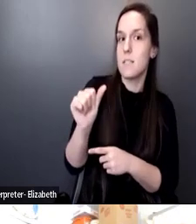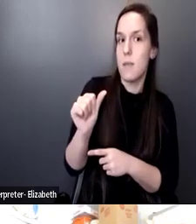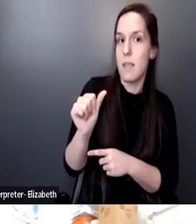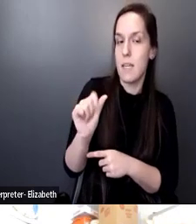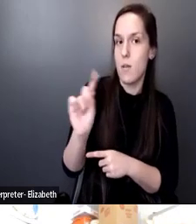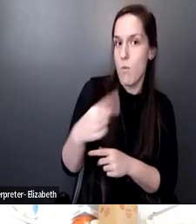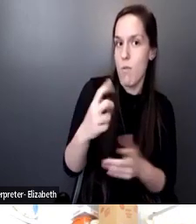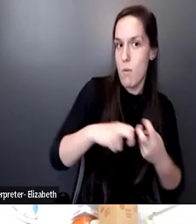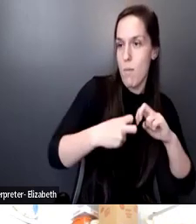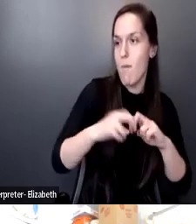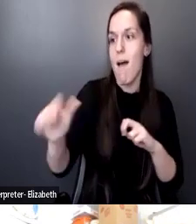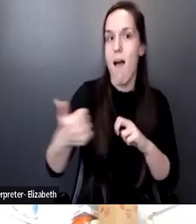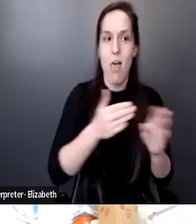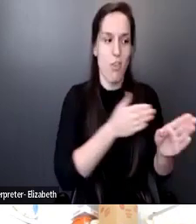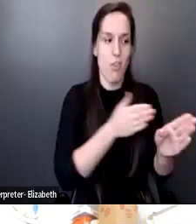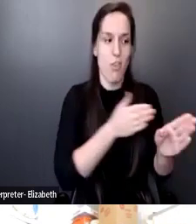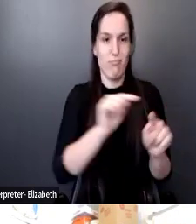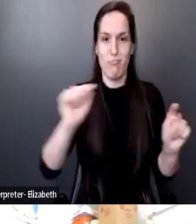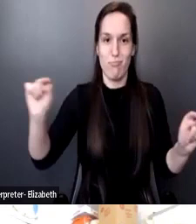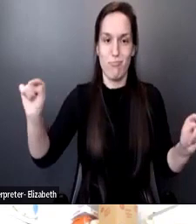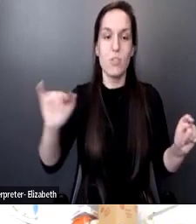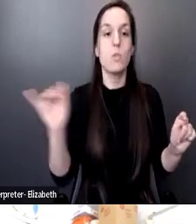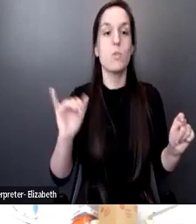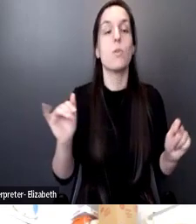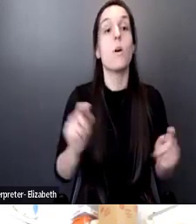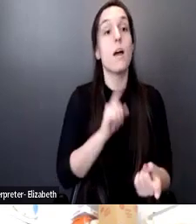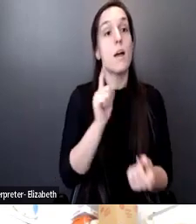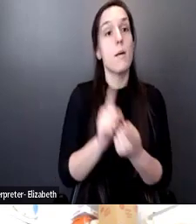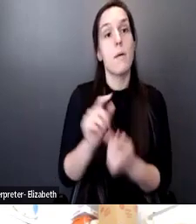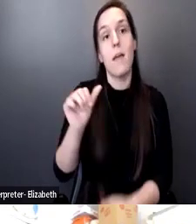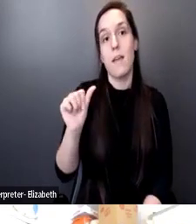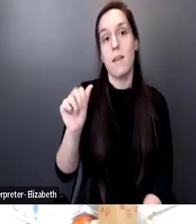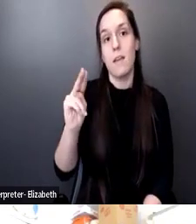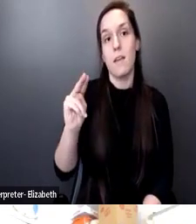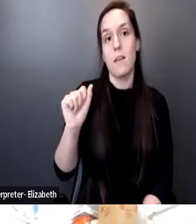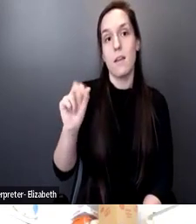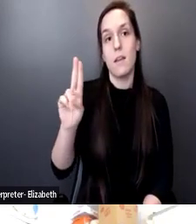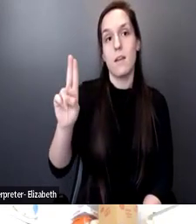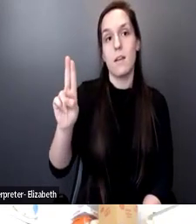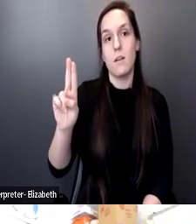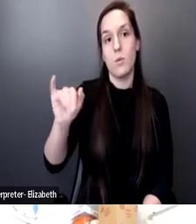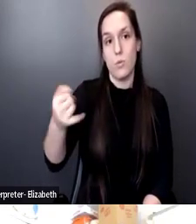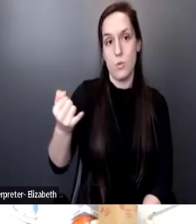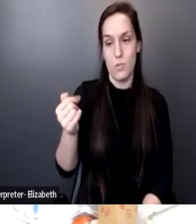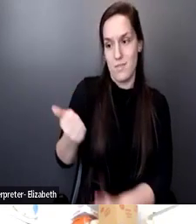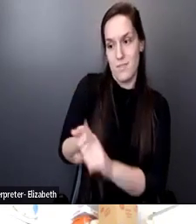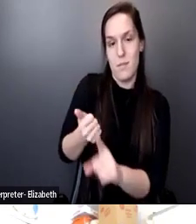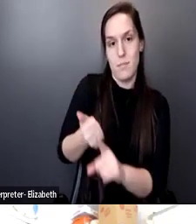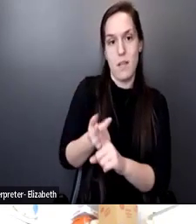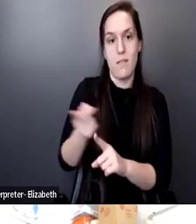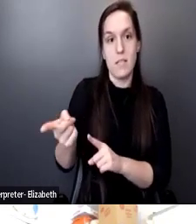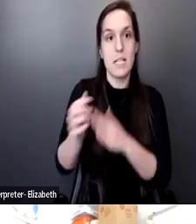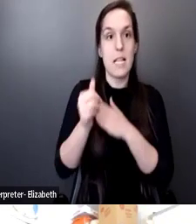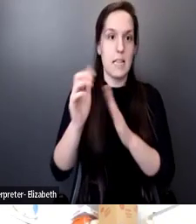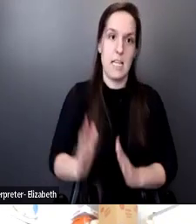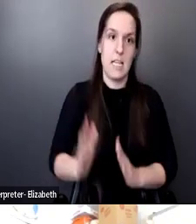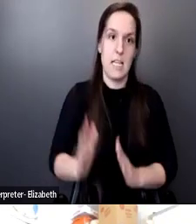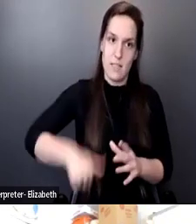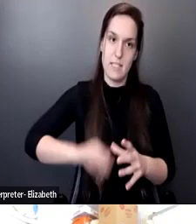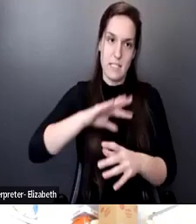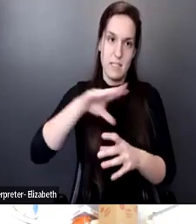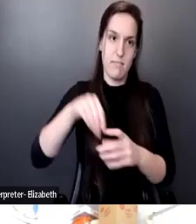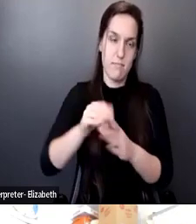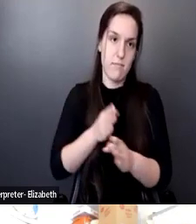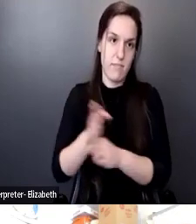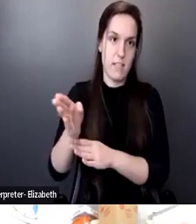areas. And this is where I met Anuj. He was consistently, because he's a leader in this field, he's